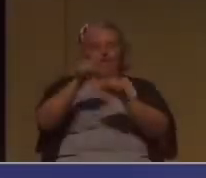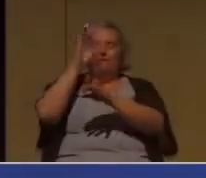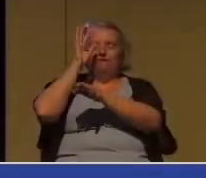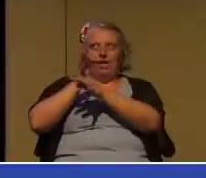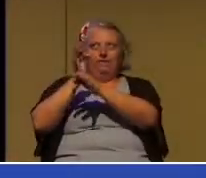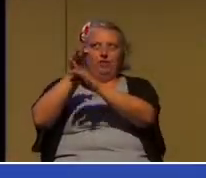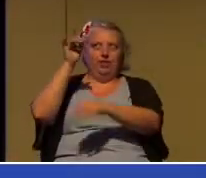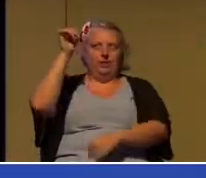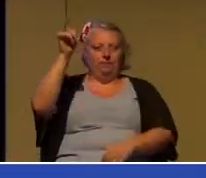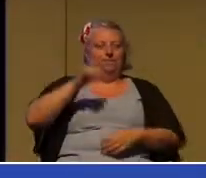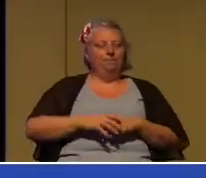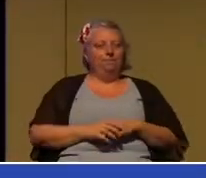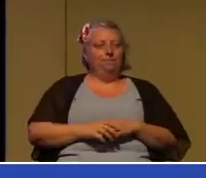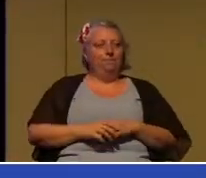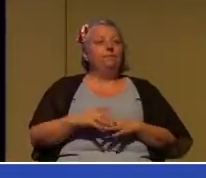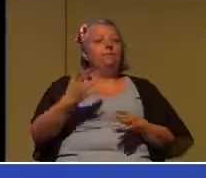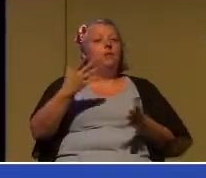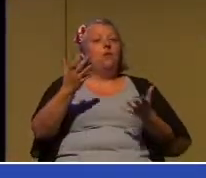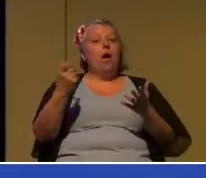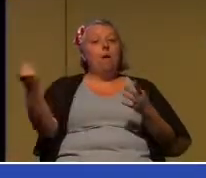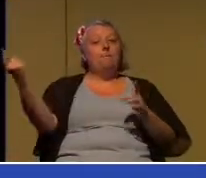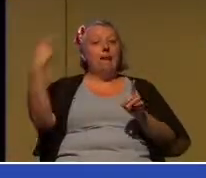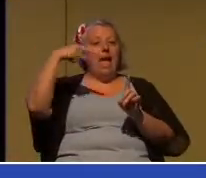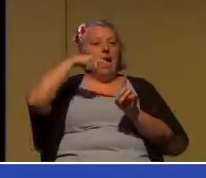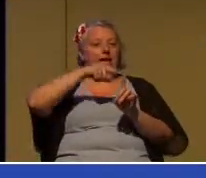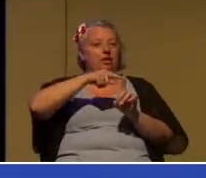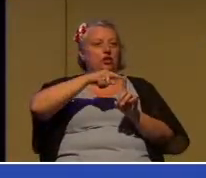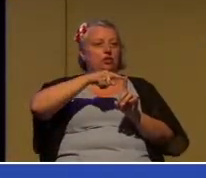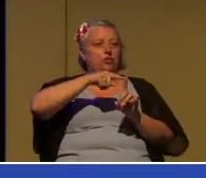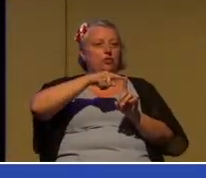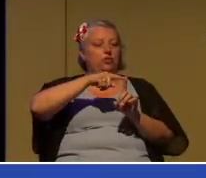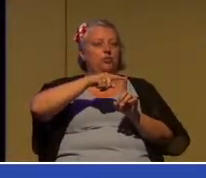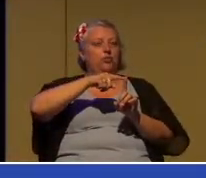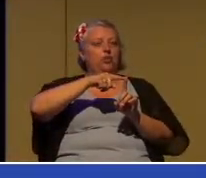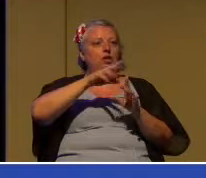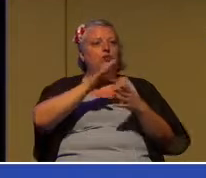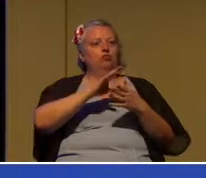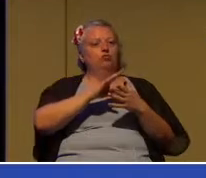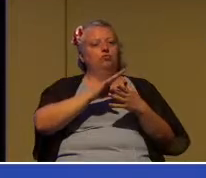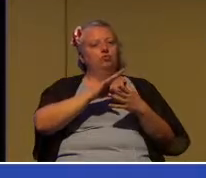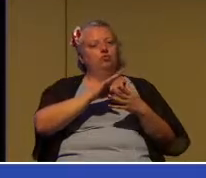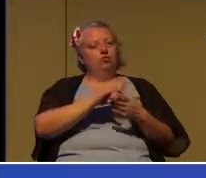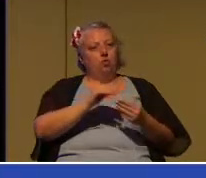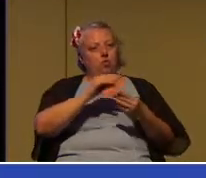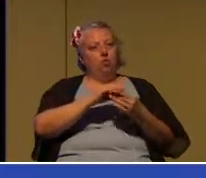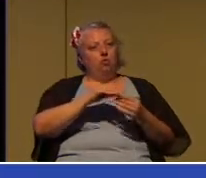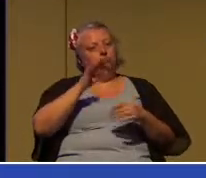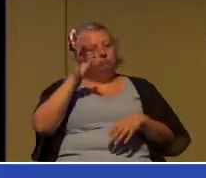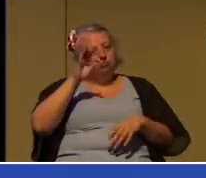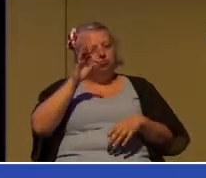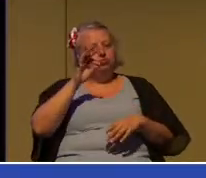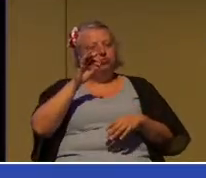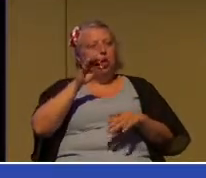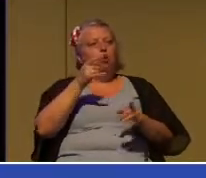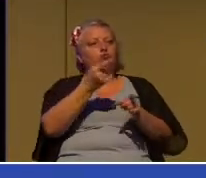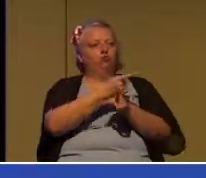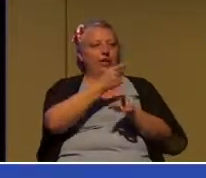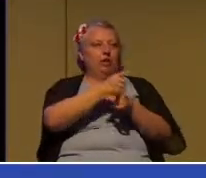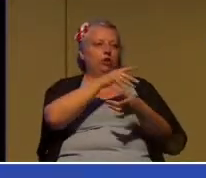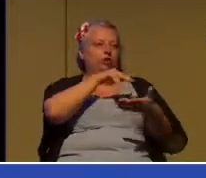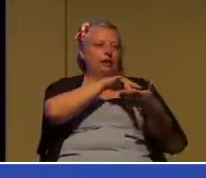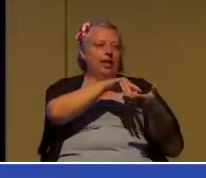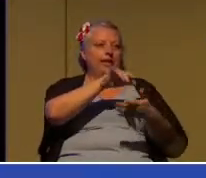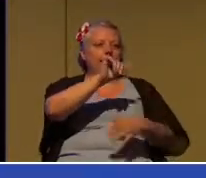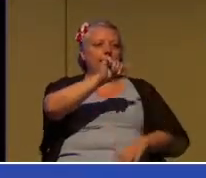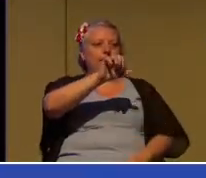I want to come back this morning then to where we left off a month or so ago in our regular study of the book of